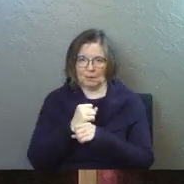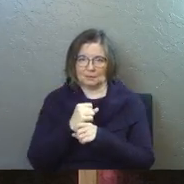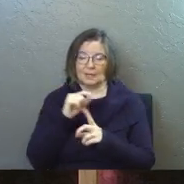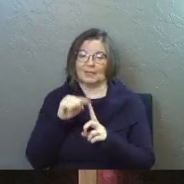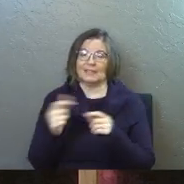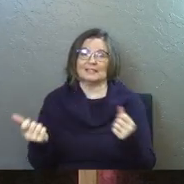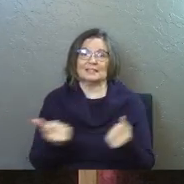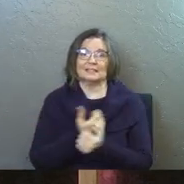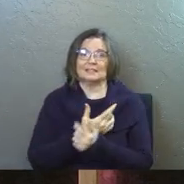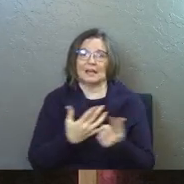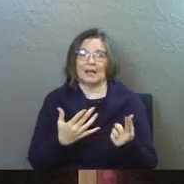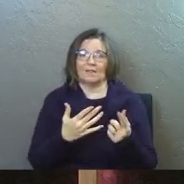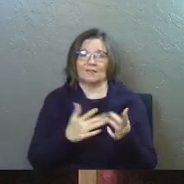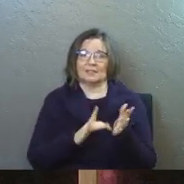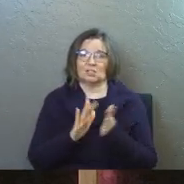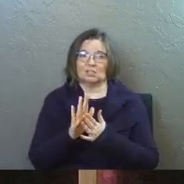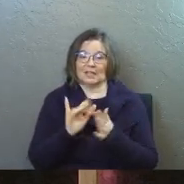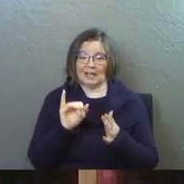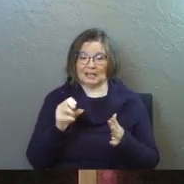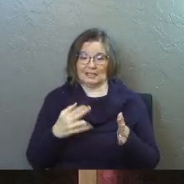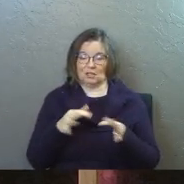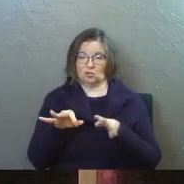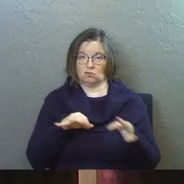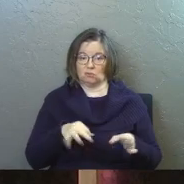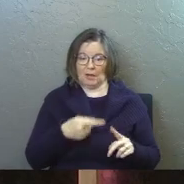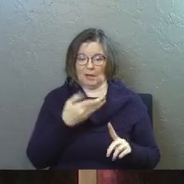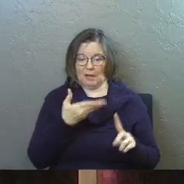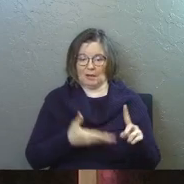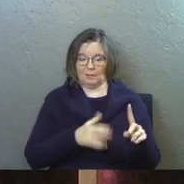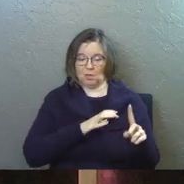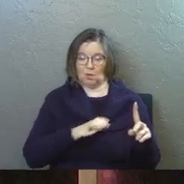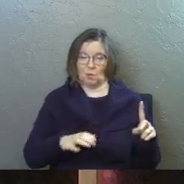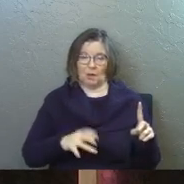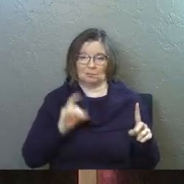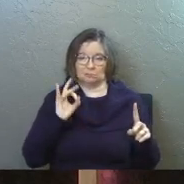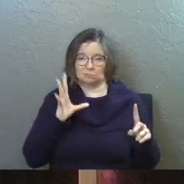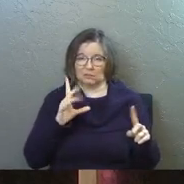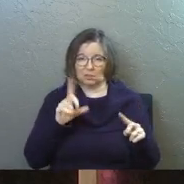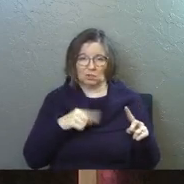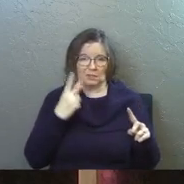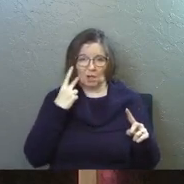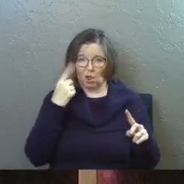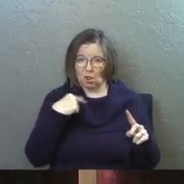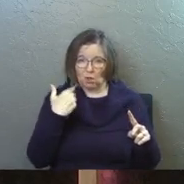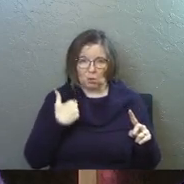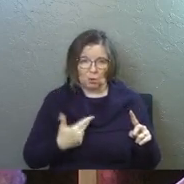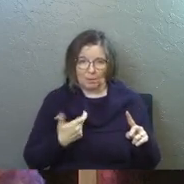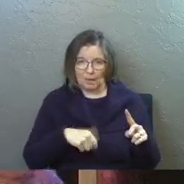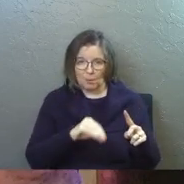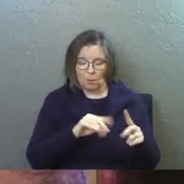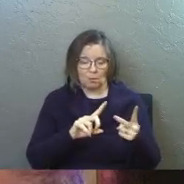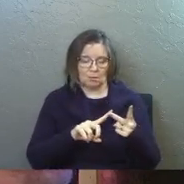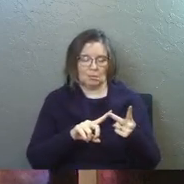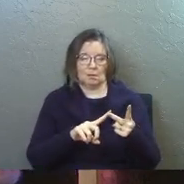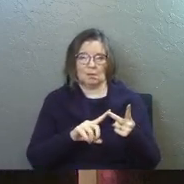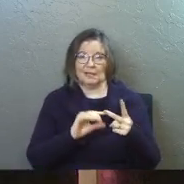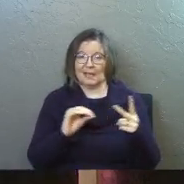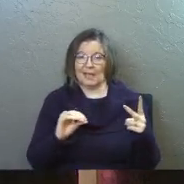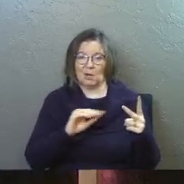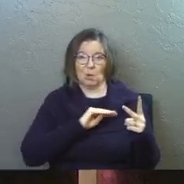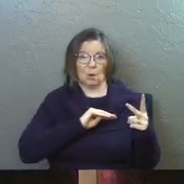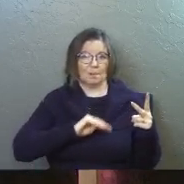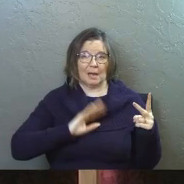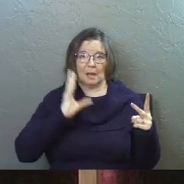This is everything he described Isaiah did that Christ was so disfigured. seemed hardly human for us. For us, he came with no